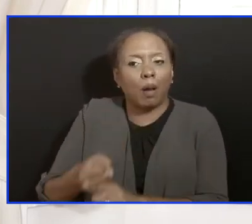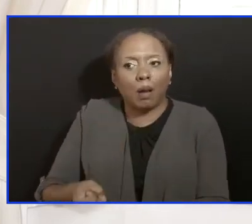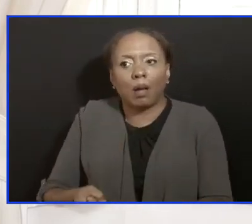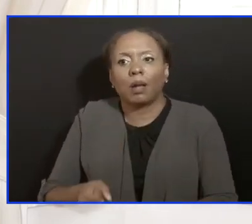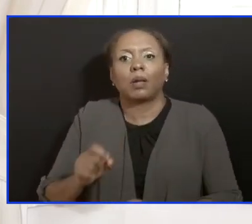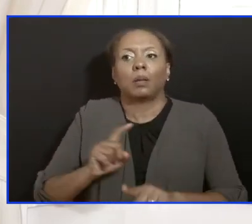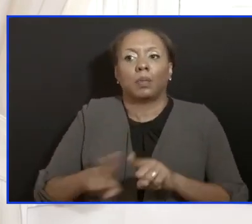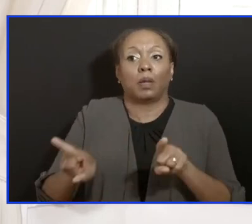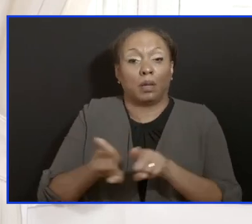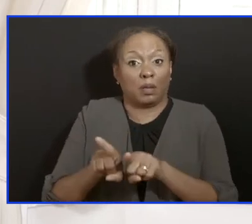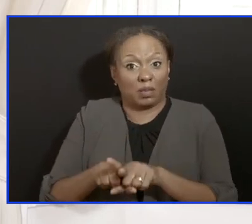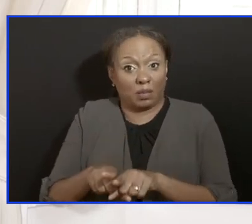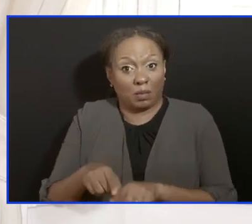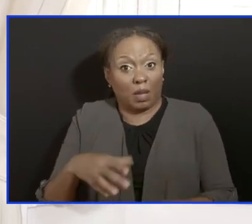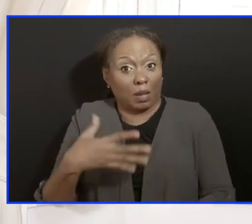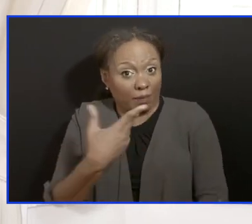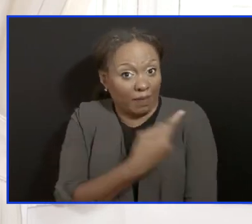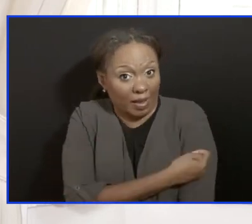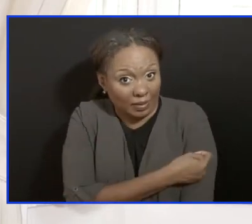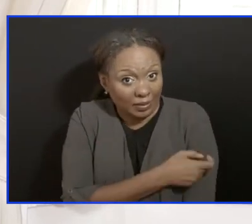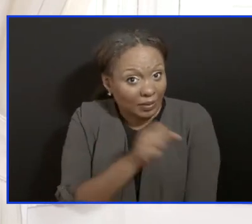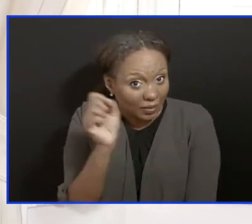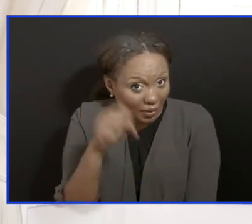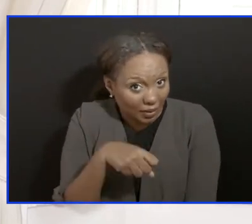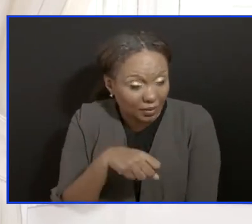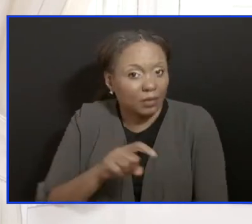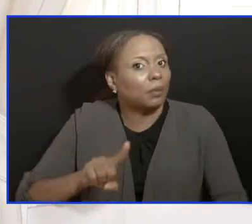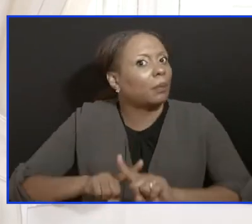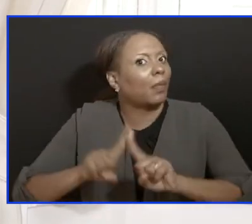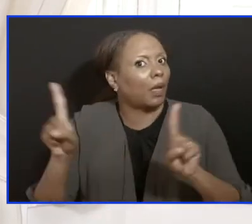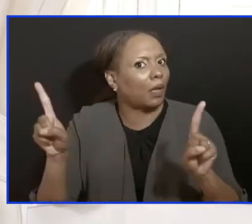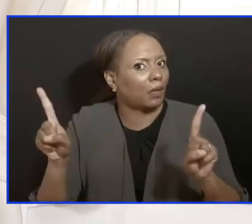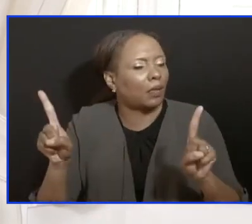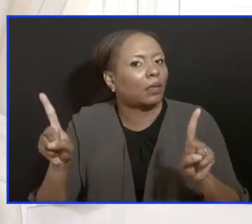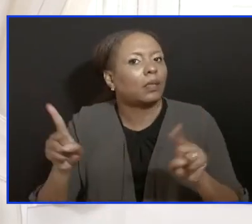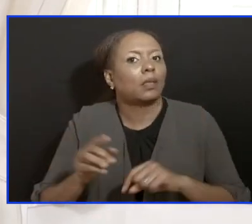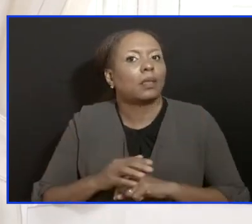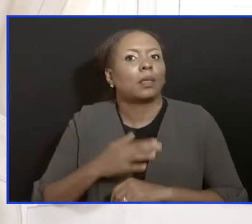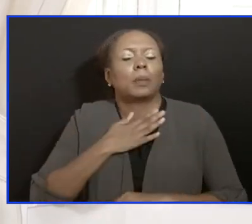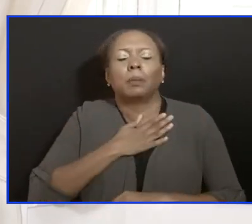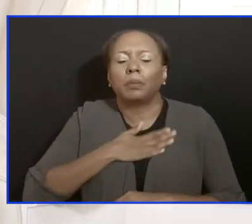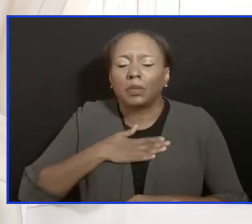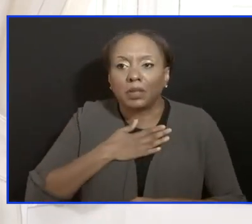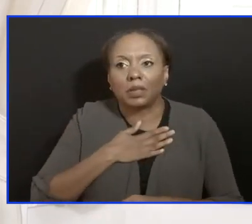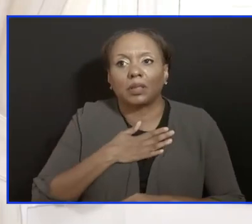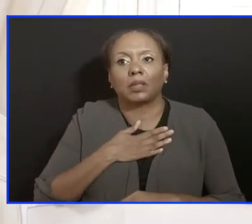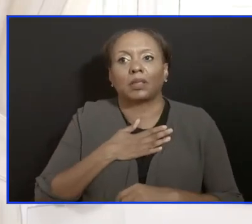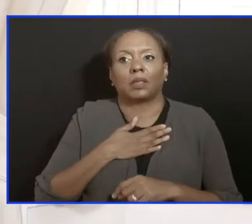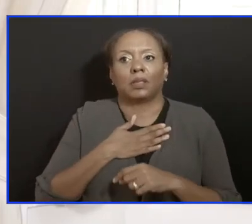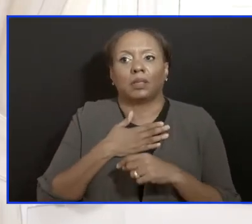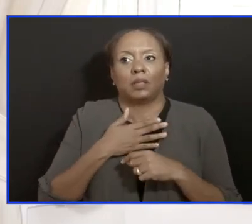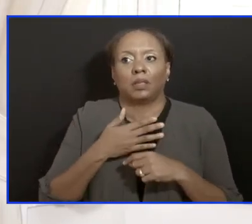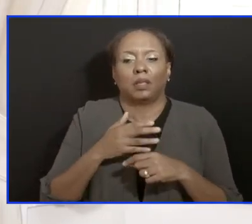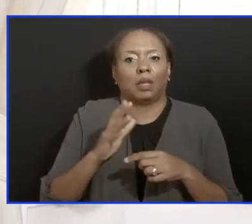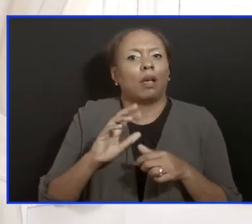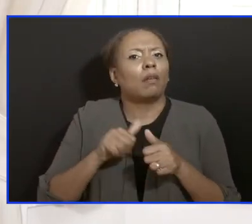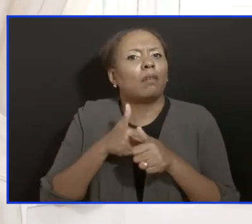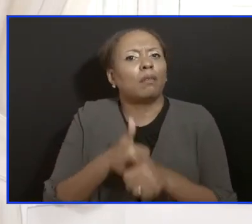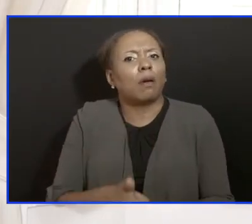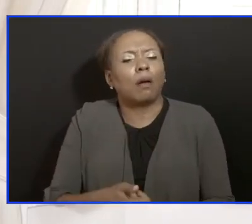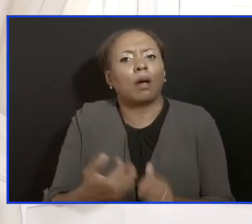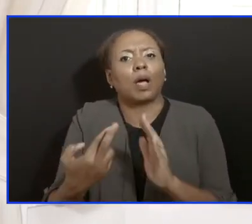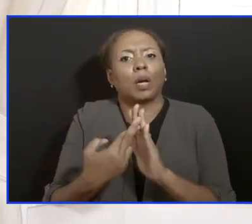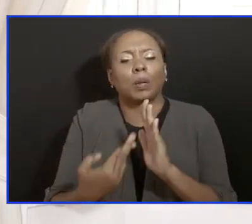I'm going to add on a bit to Dr. Ford what Dr. Ford said. Please continue to practice the non-pharmacologic measures.